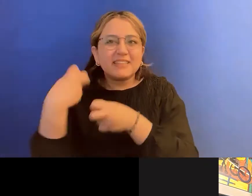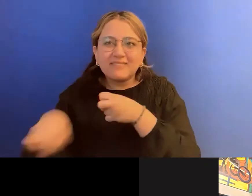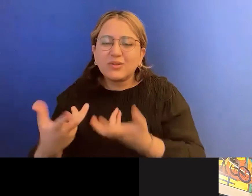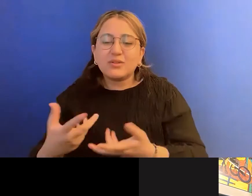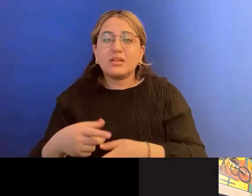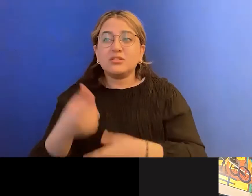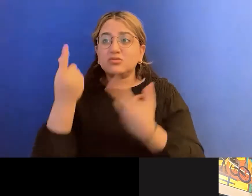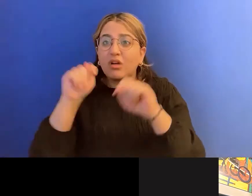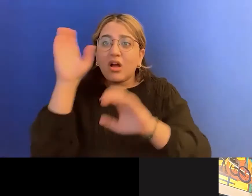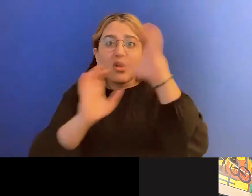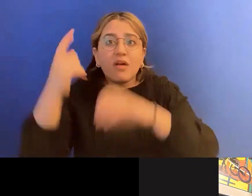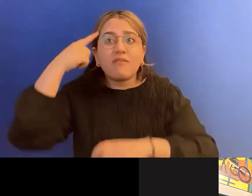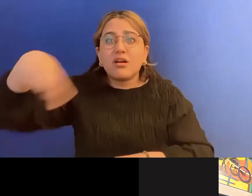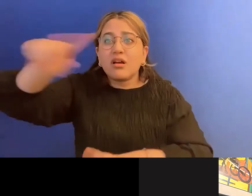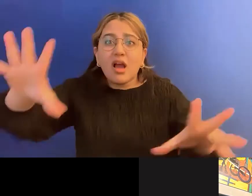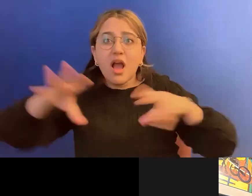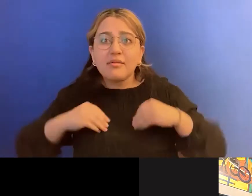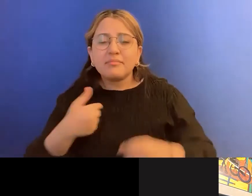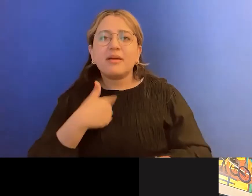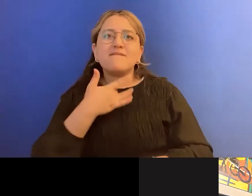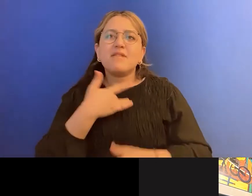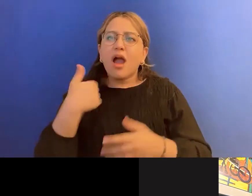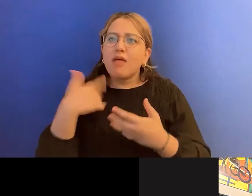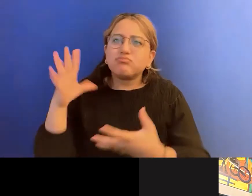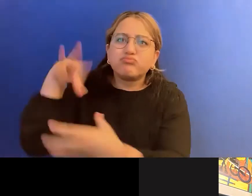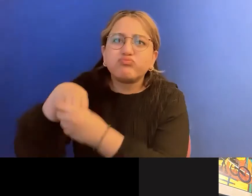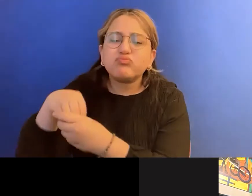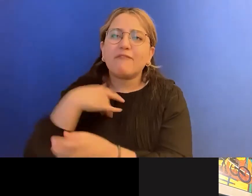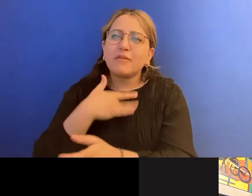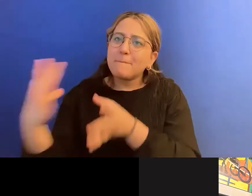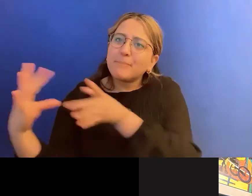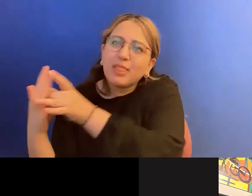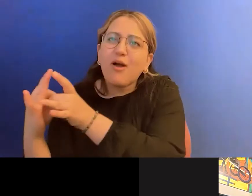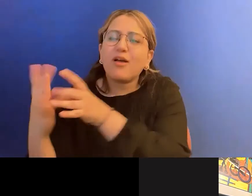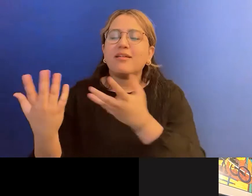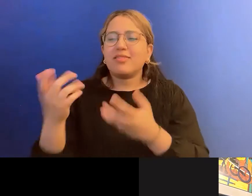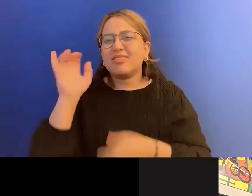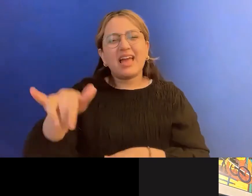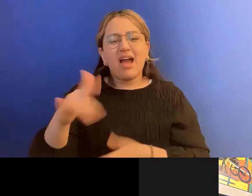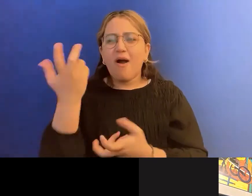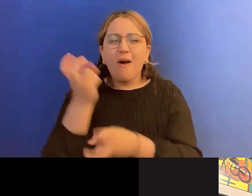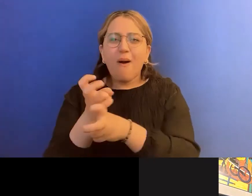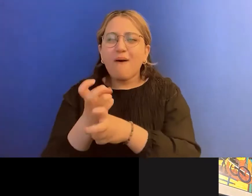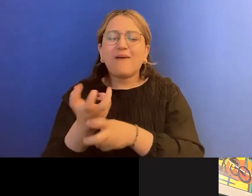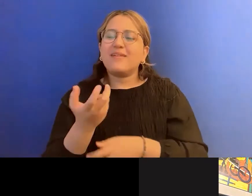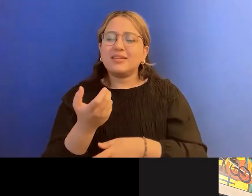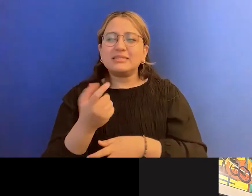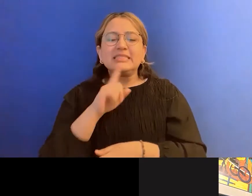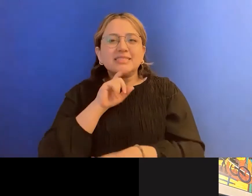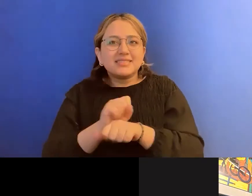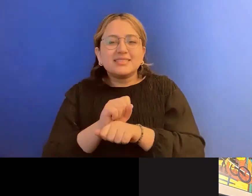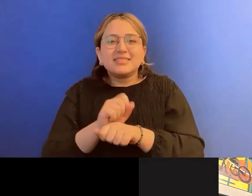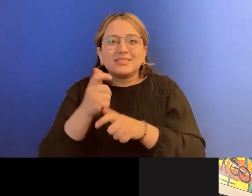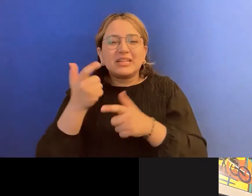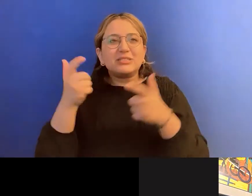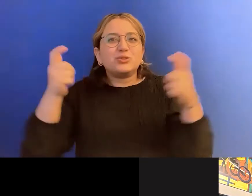acceptance on the whole and a sense of belonging. So, yeah, um, um, it's a very small fat positive